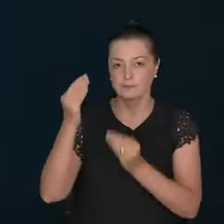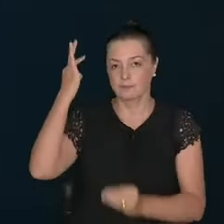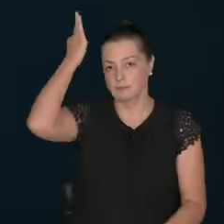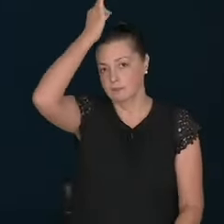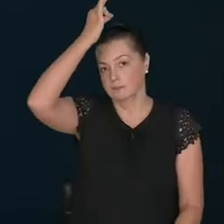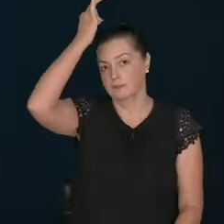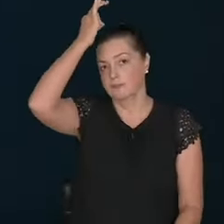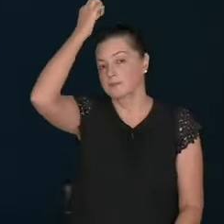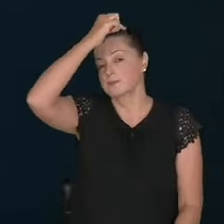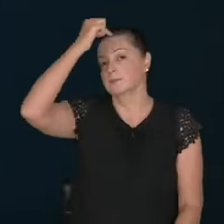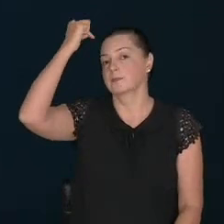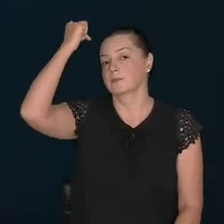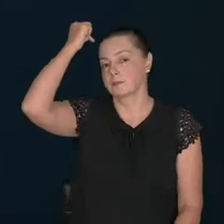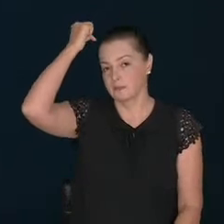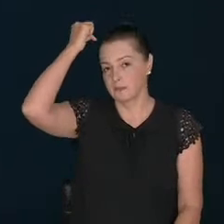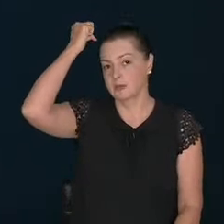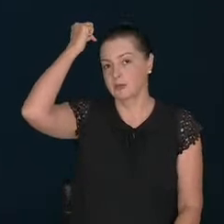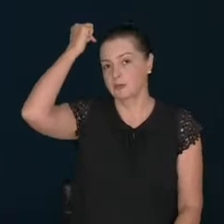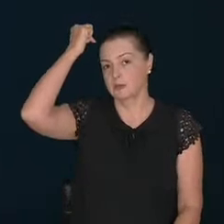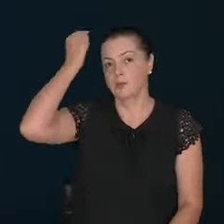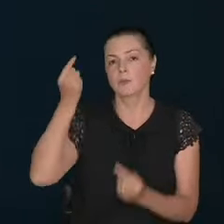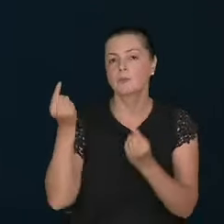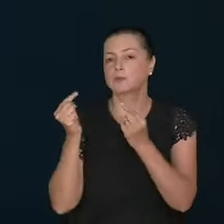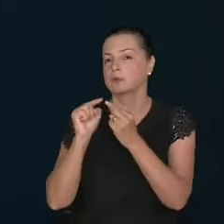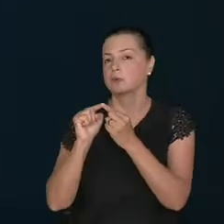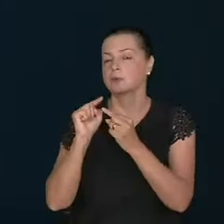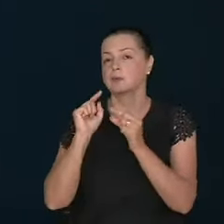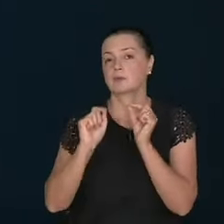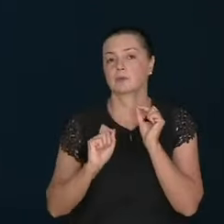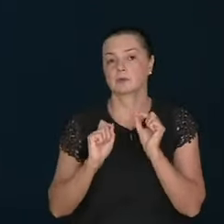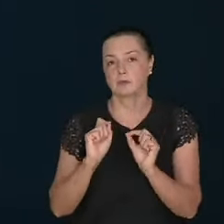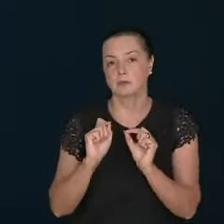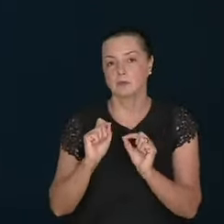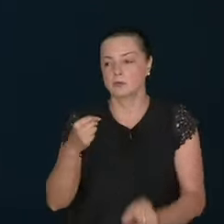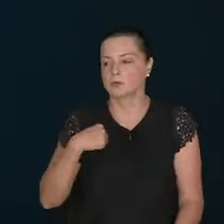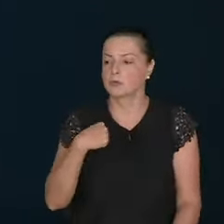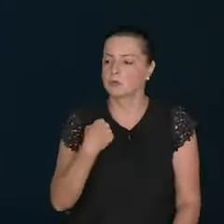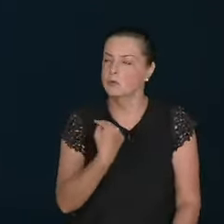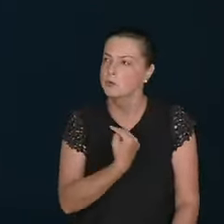Given. His. Spirit. So. Can. Ourselves. In. Faith. In. Him. I'm. You. to. You. You. Thank